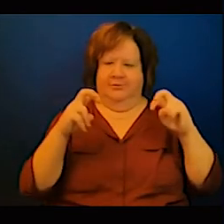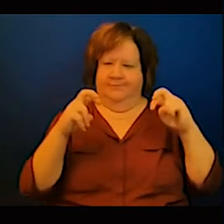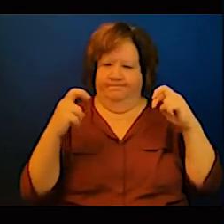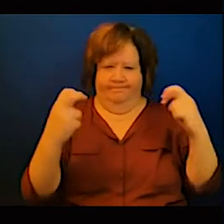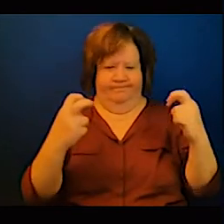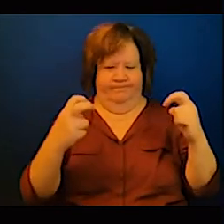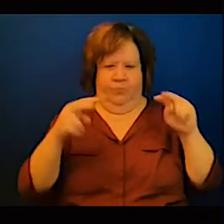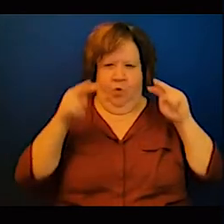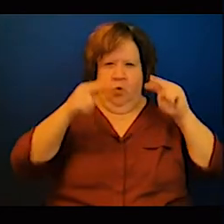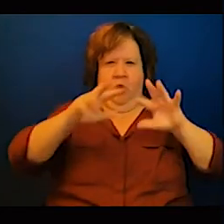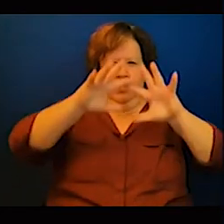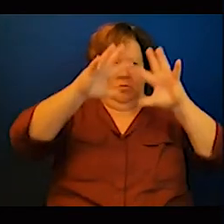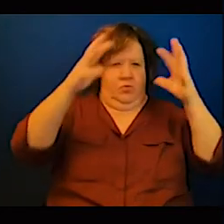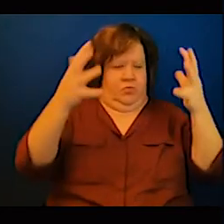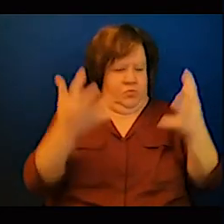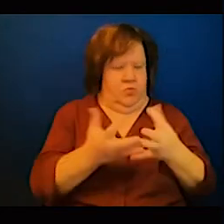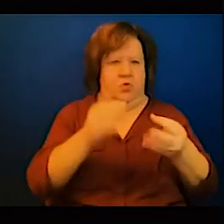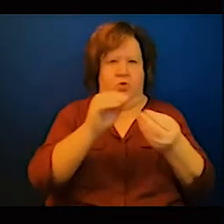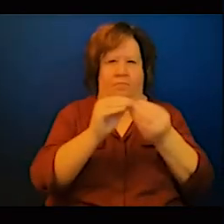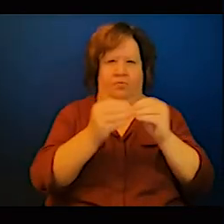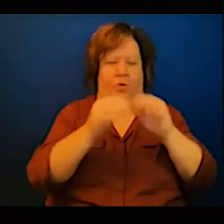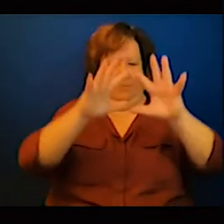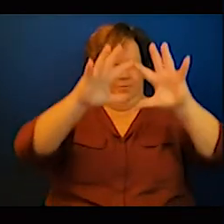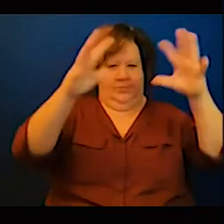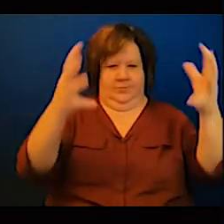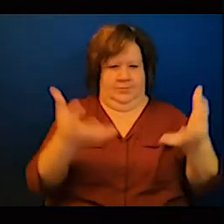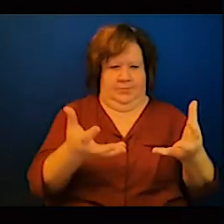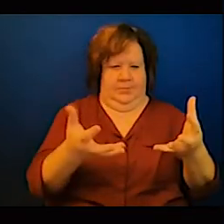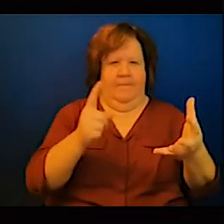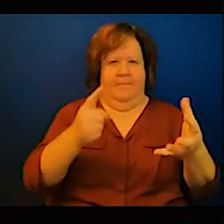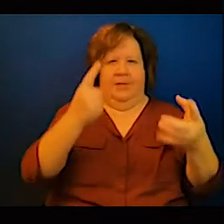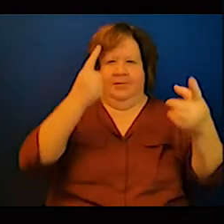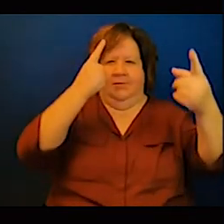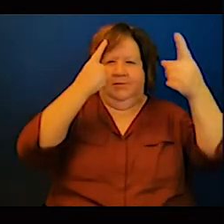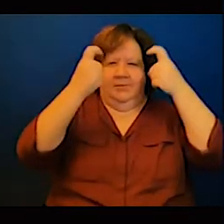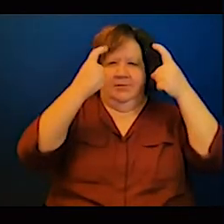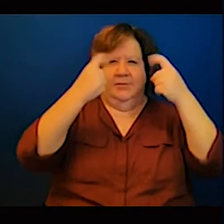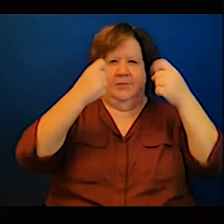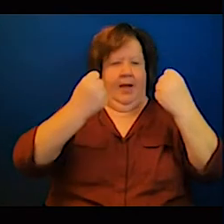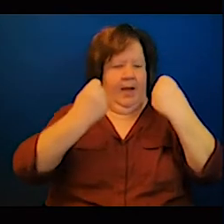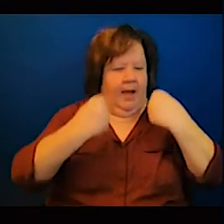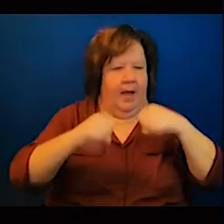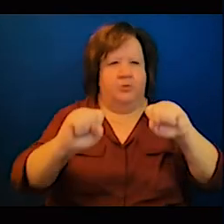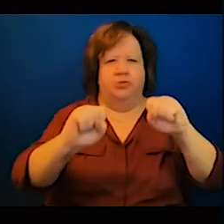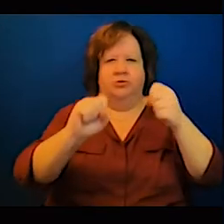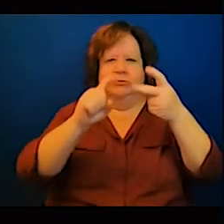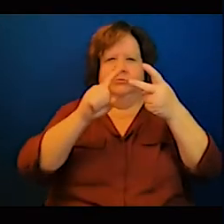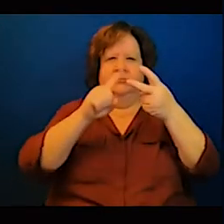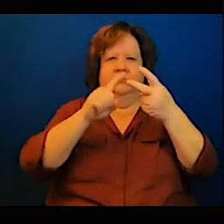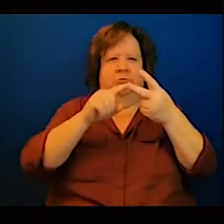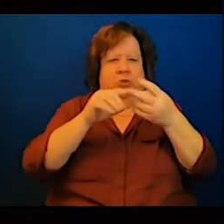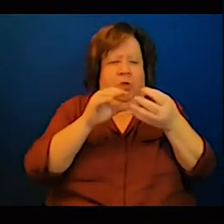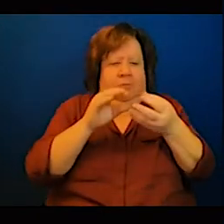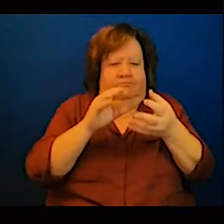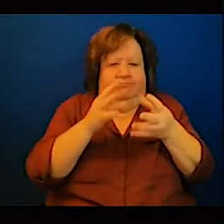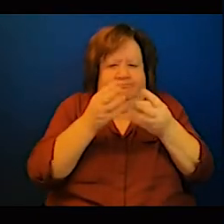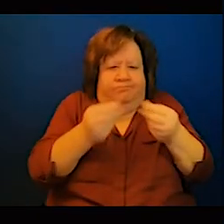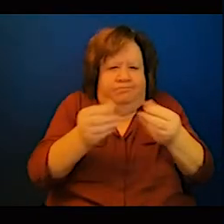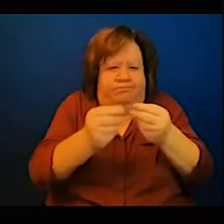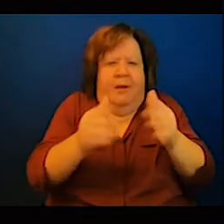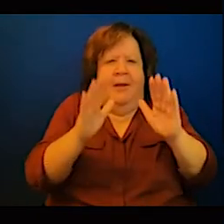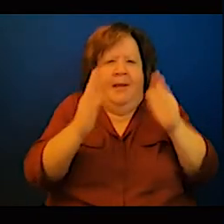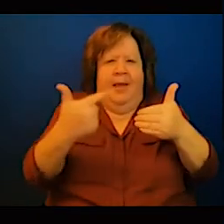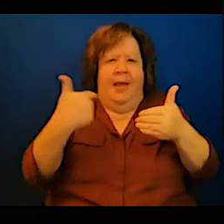work something something me and you can never work on obviously by the end of the day it's like each car has a driver